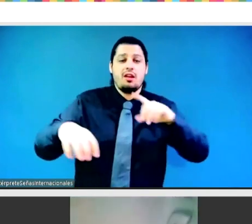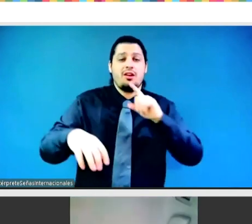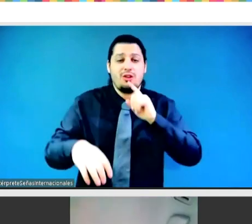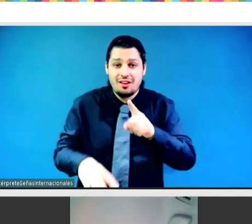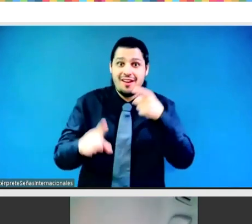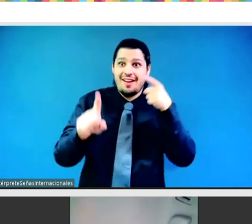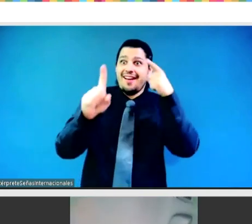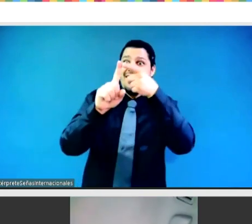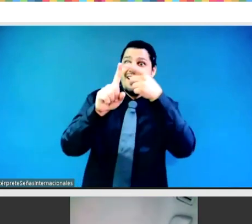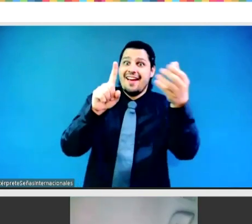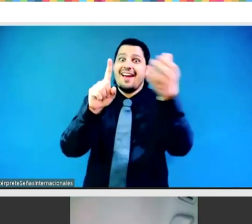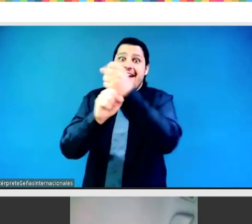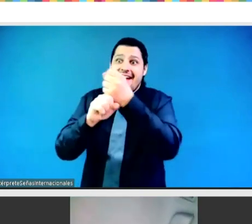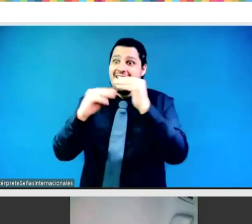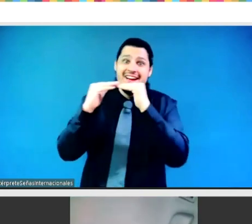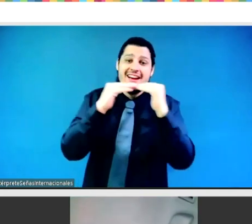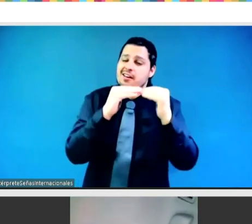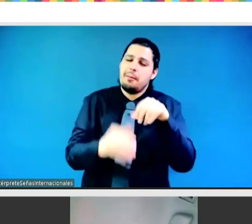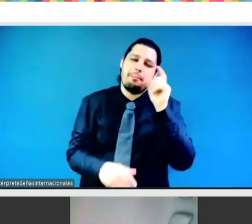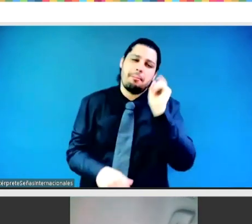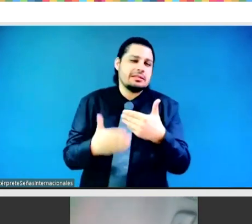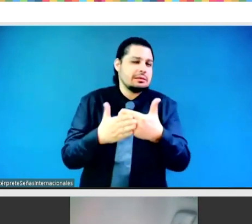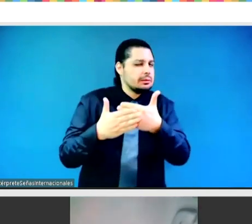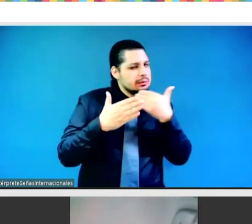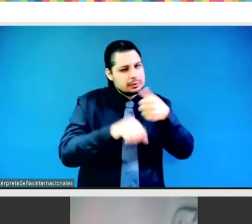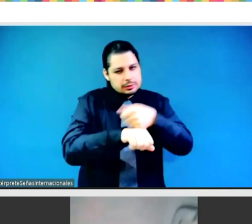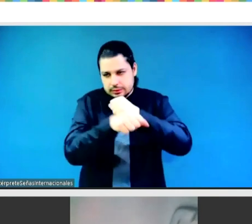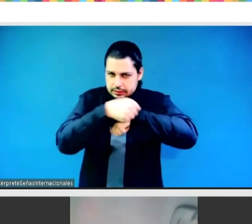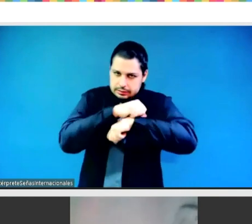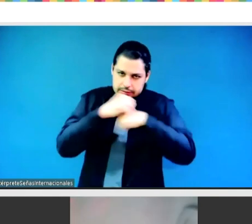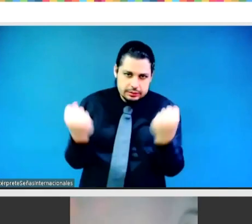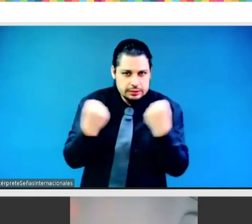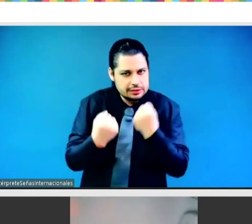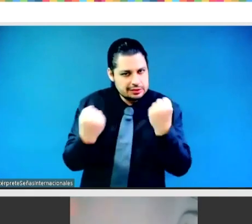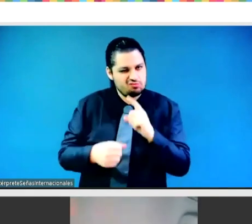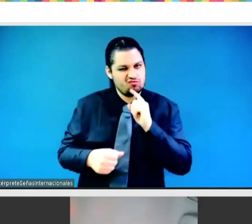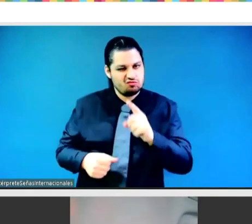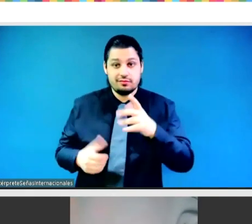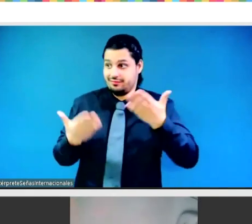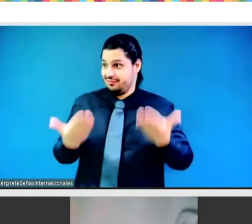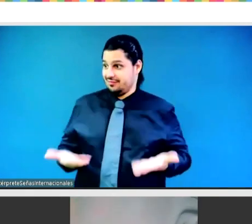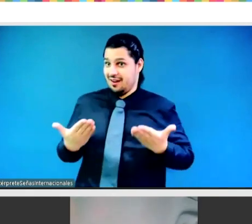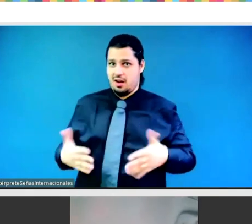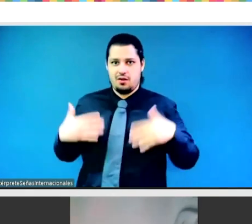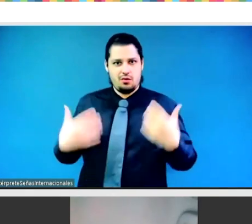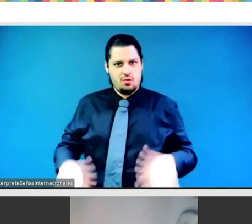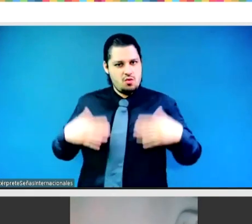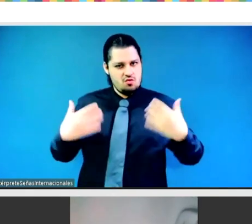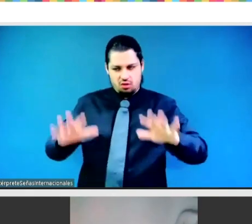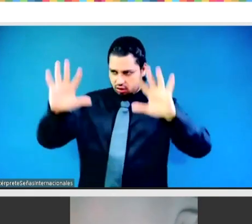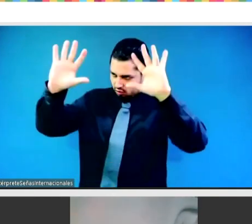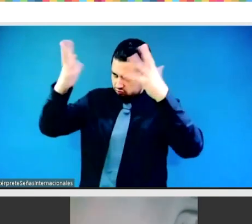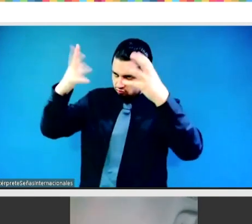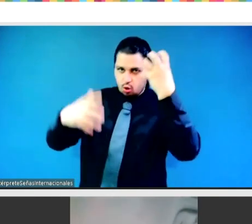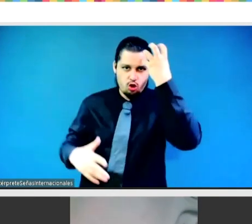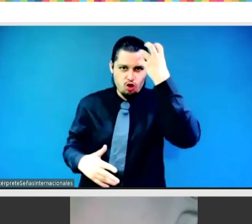Let us use this global gathering and celebrate the power of women's rights and activism.